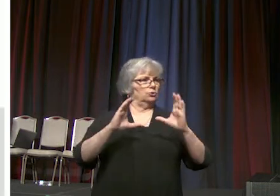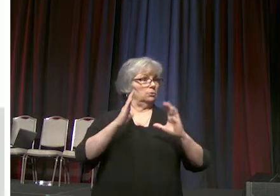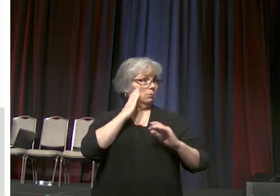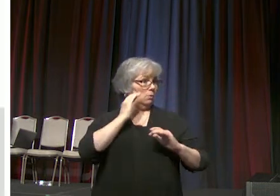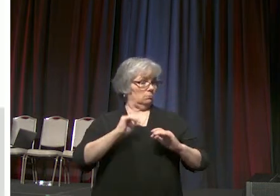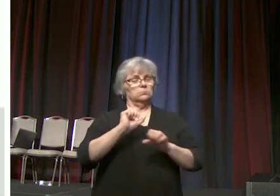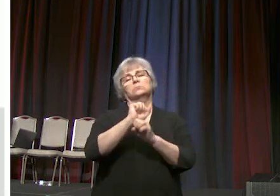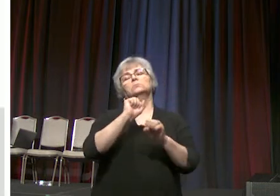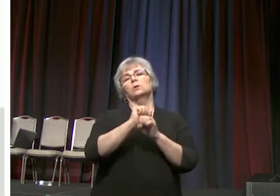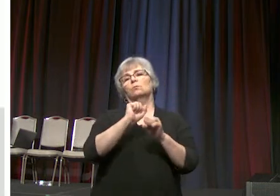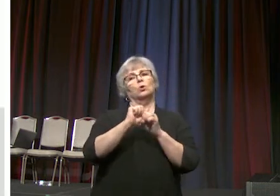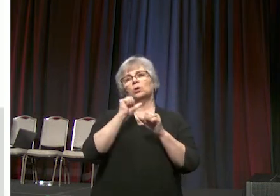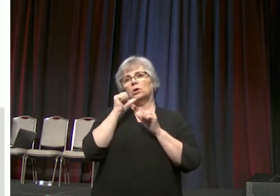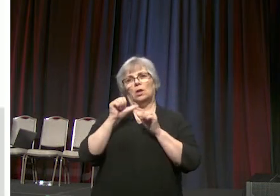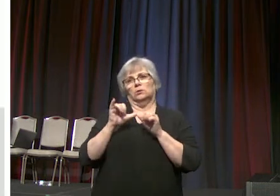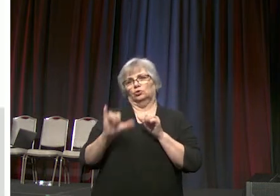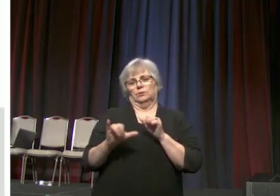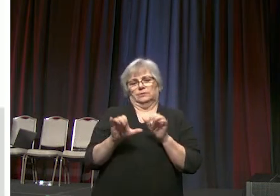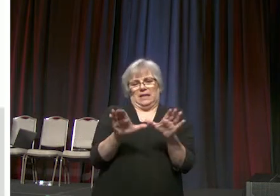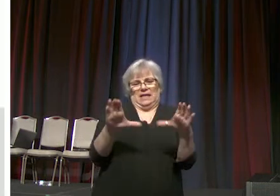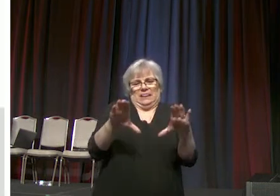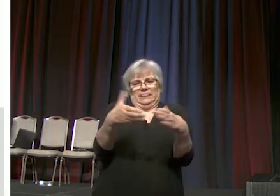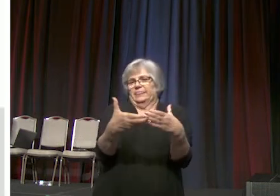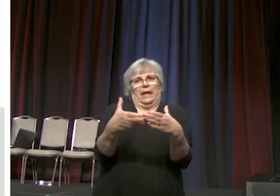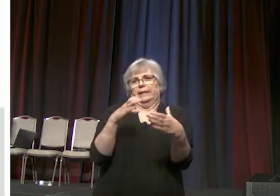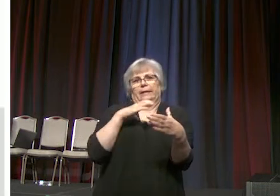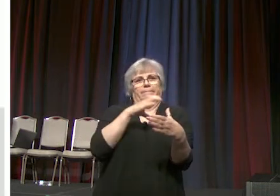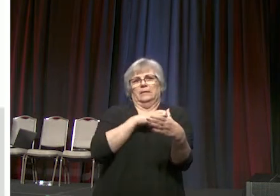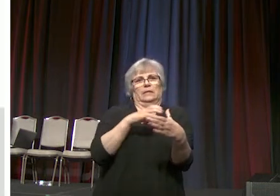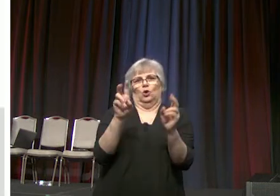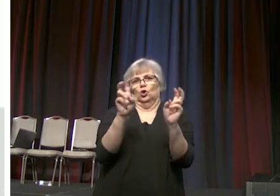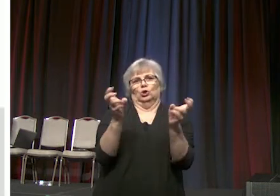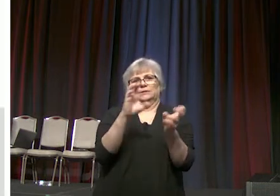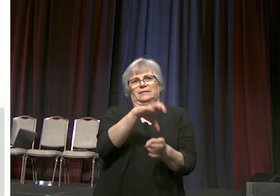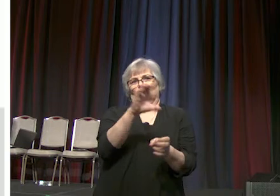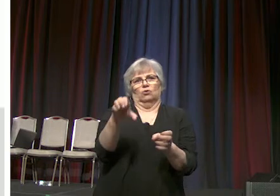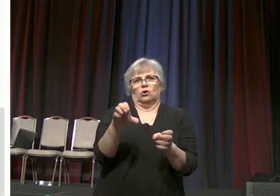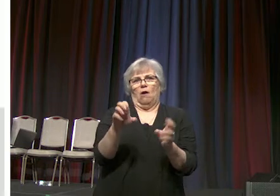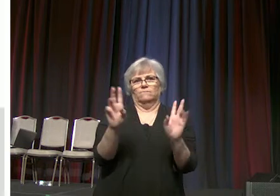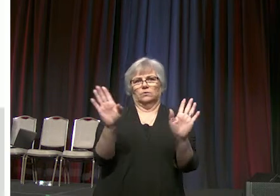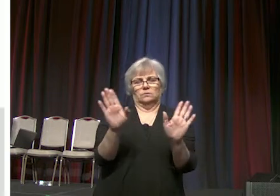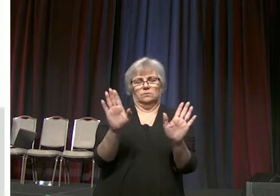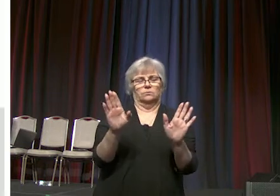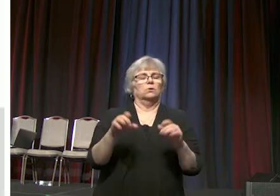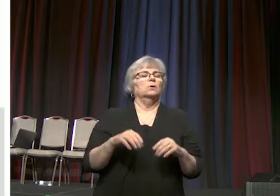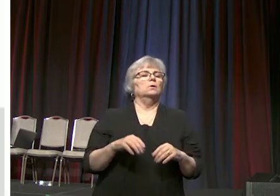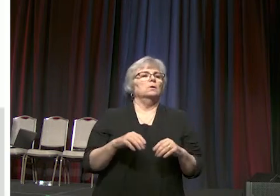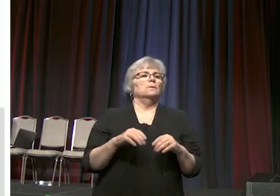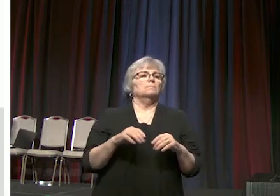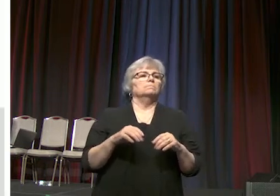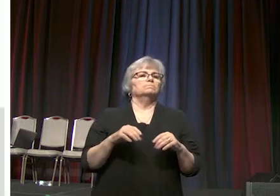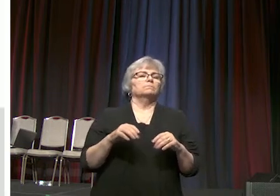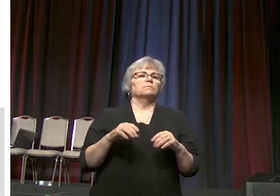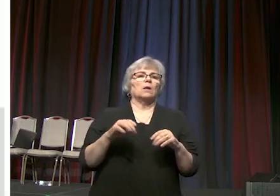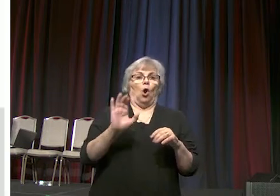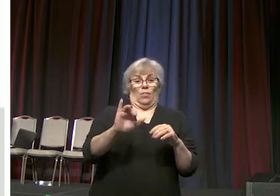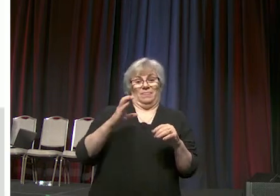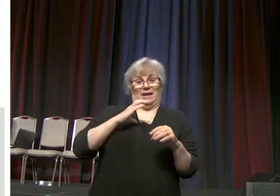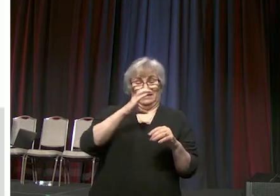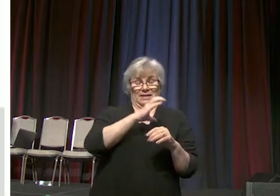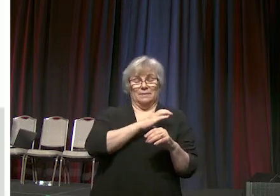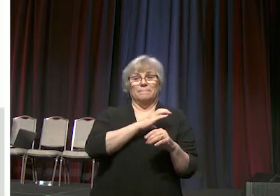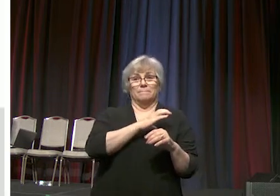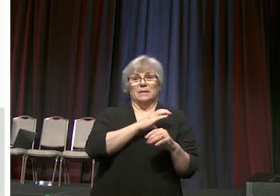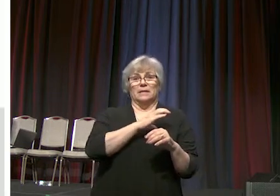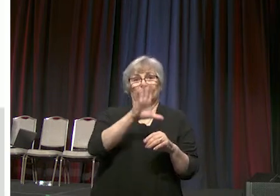was not just contained in the standing committee on central conference matters uh and um in its committee on